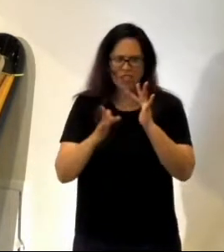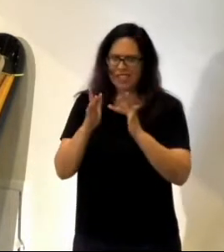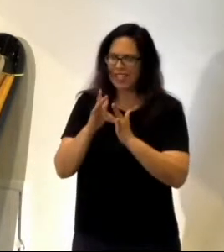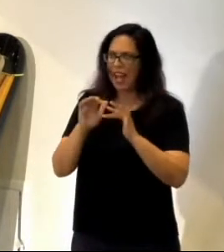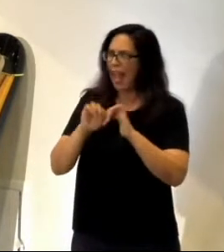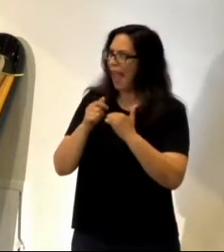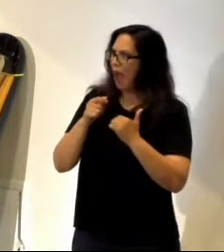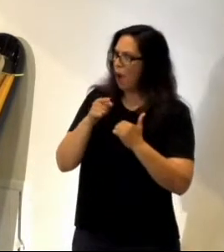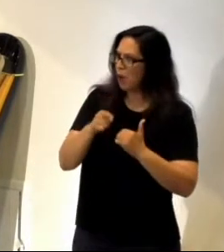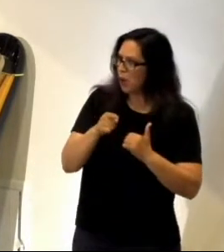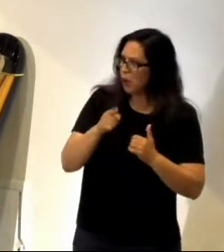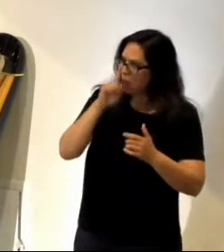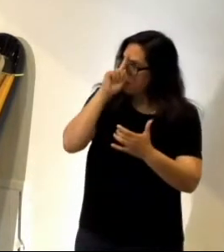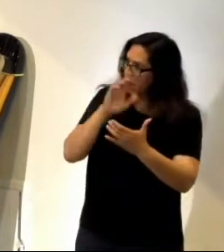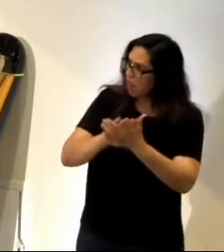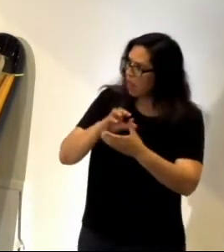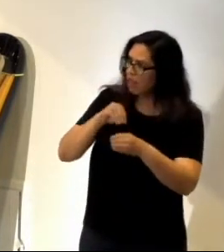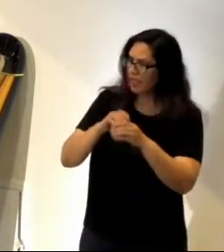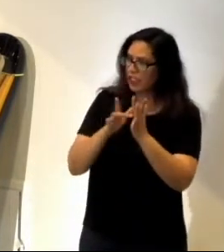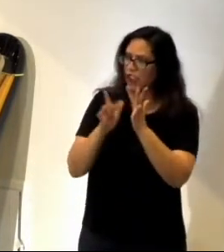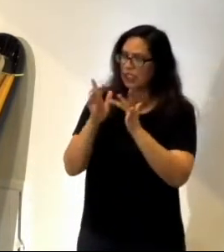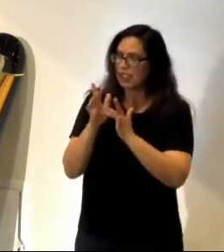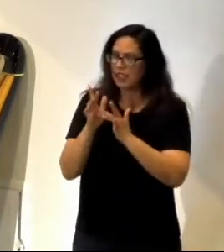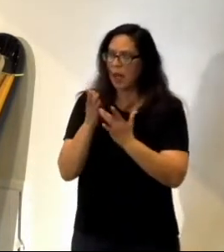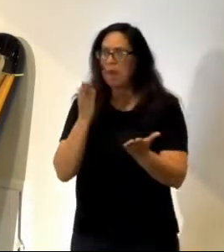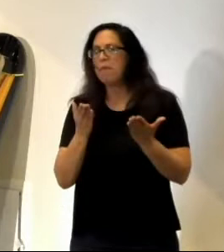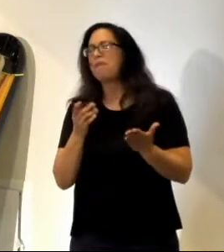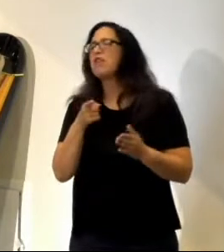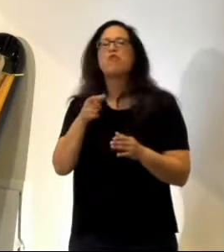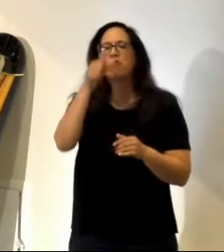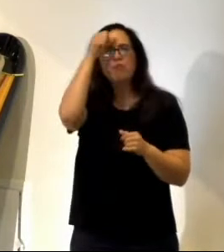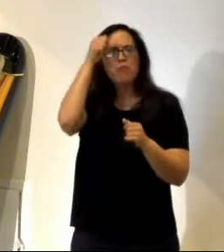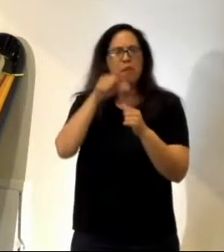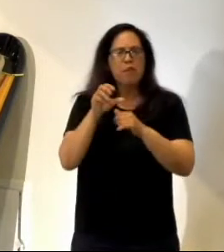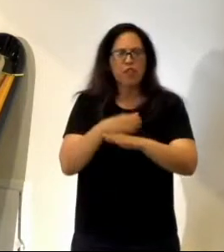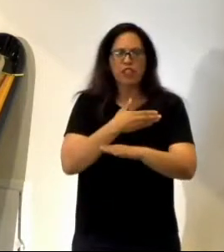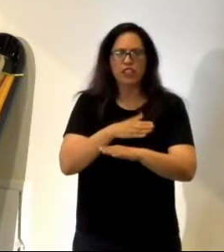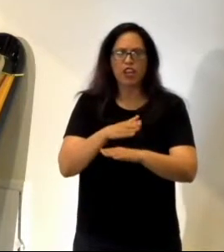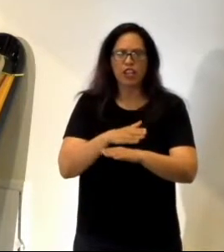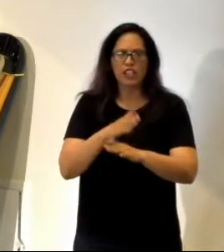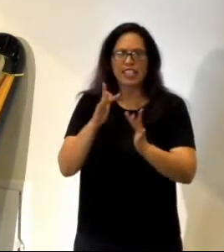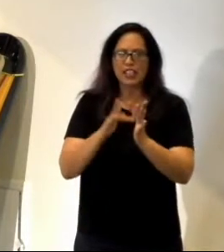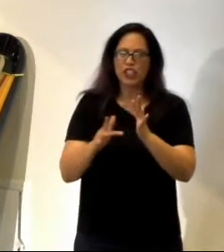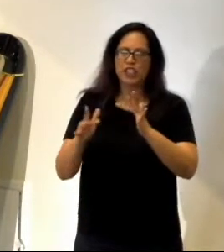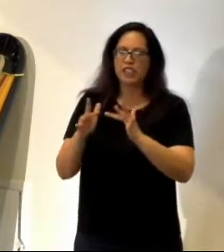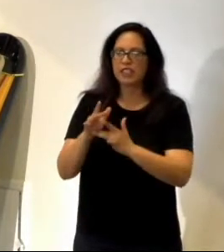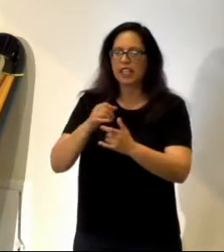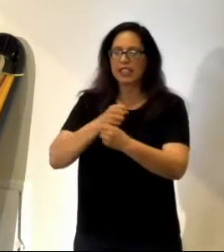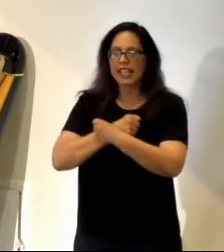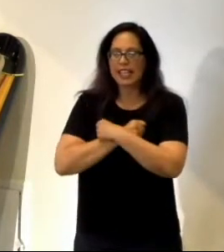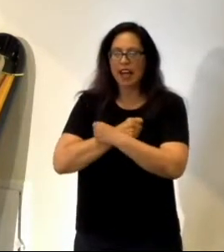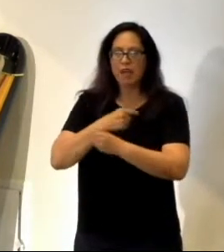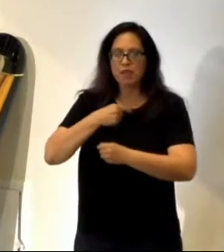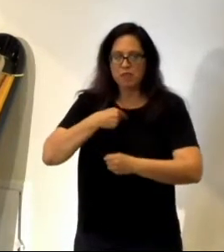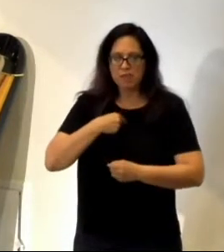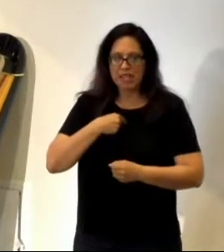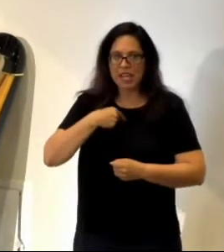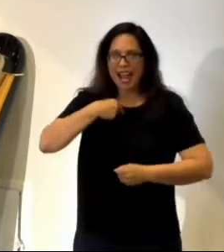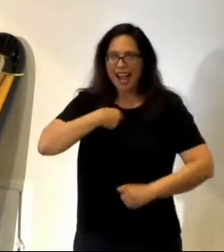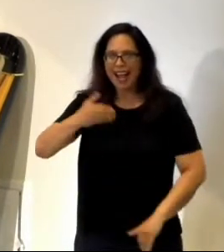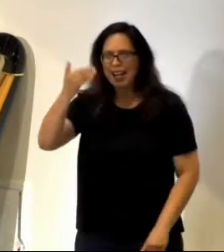did you come to believe in him? Well, you might remember the song of, Jesus loves me, this I know, for the